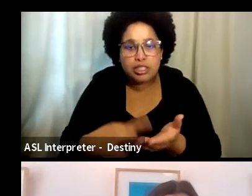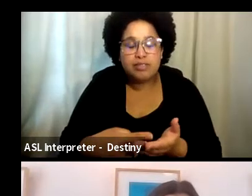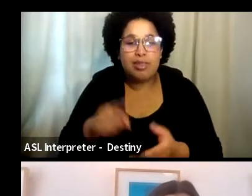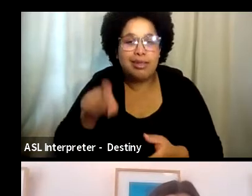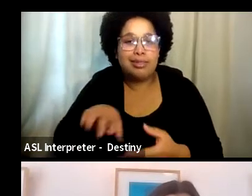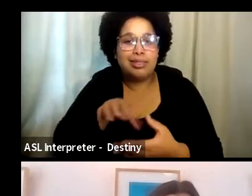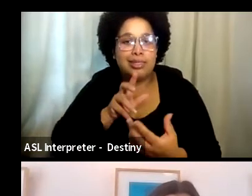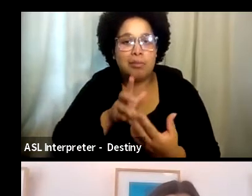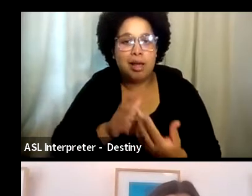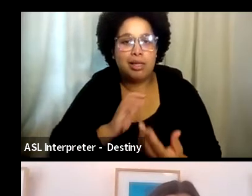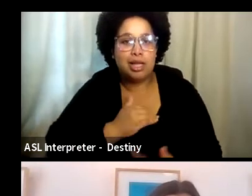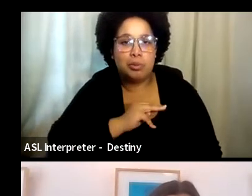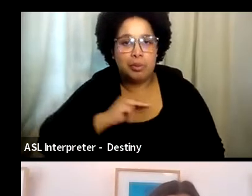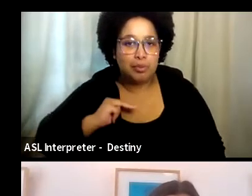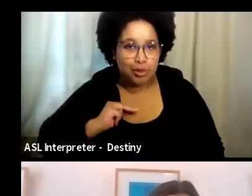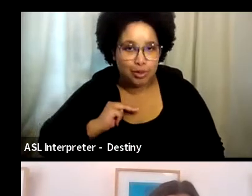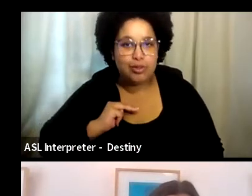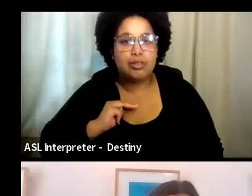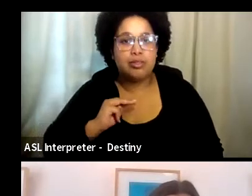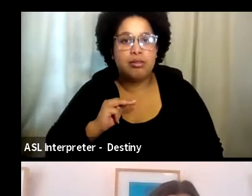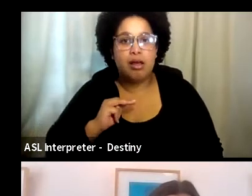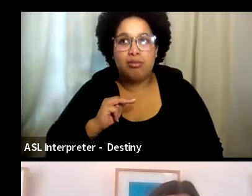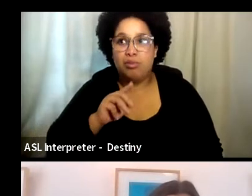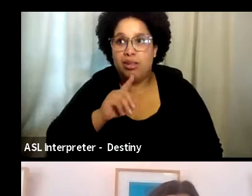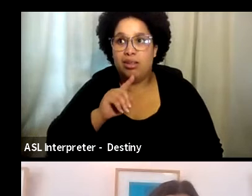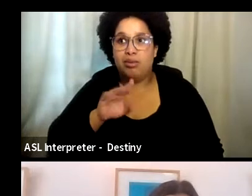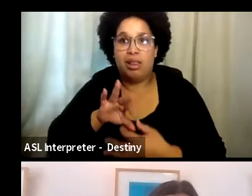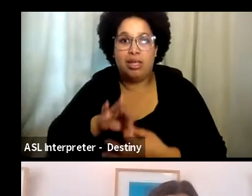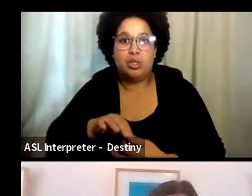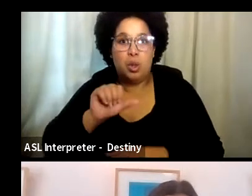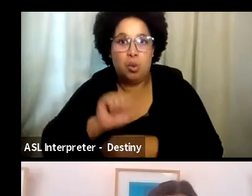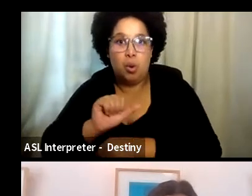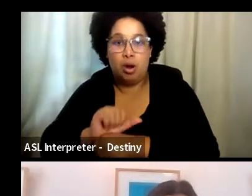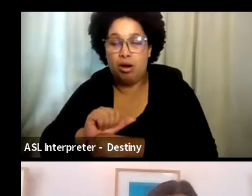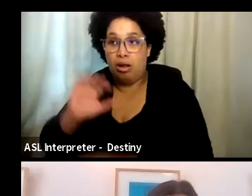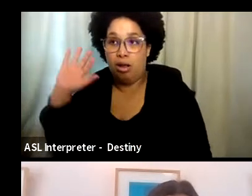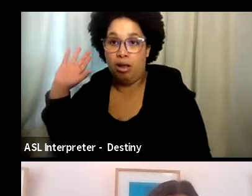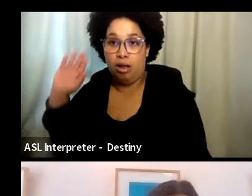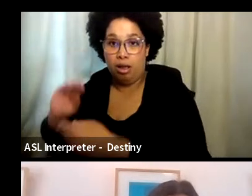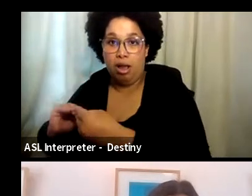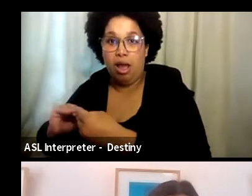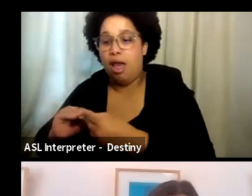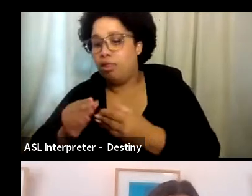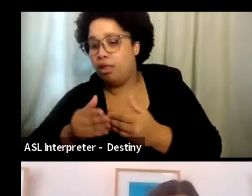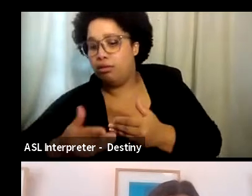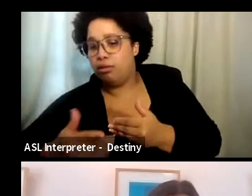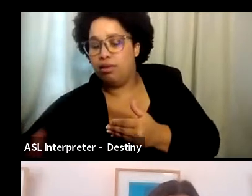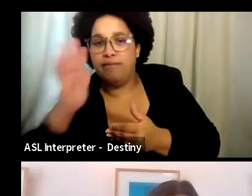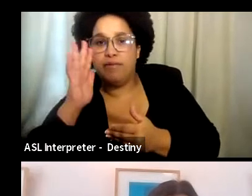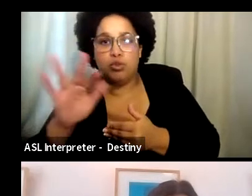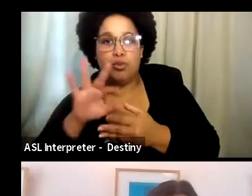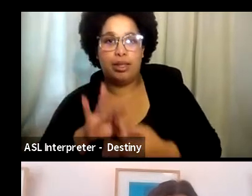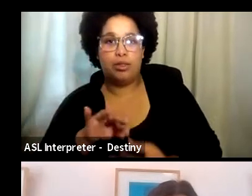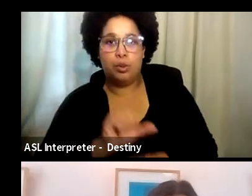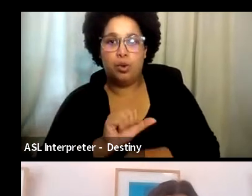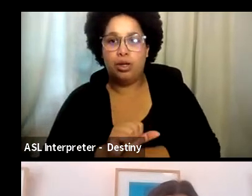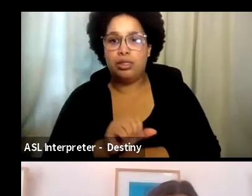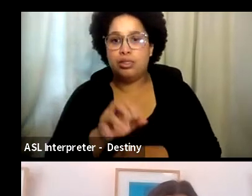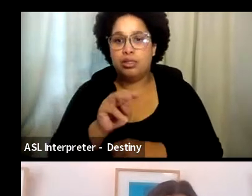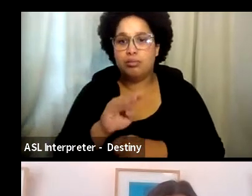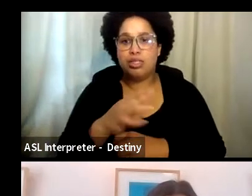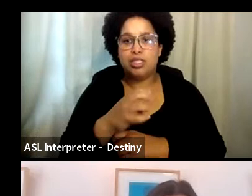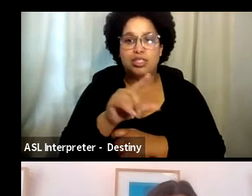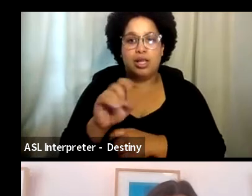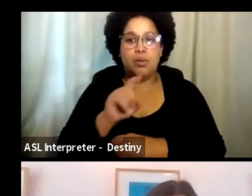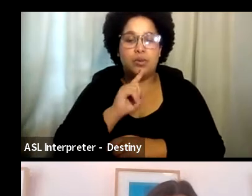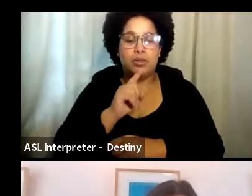work that has been done and where they're hoping it will go. So that I have to say, Michelle, was really, uh, meaningful to be able to